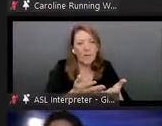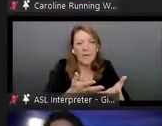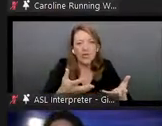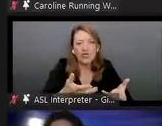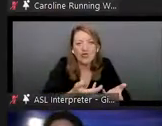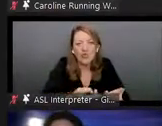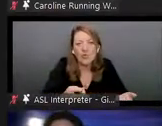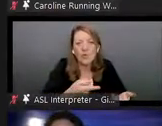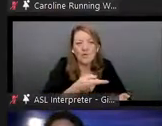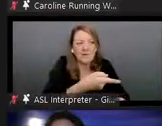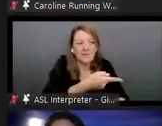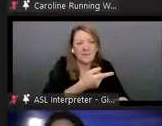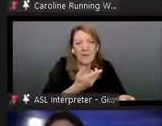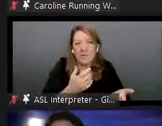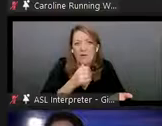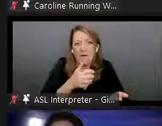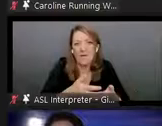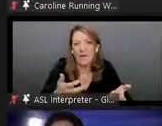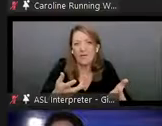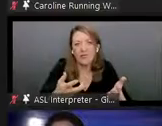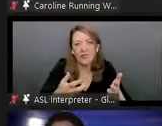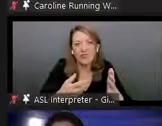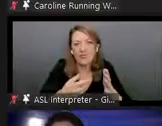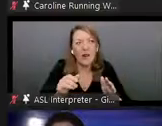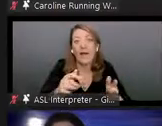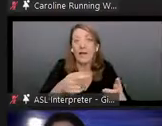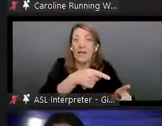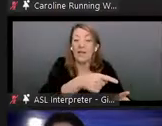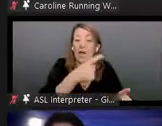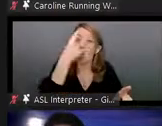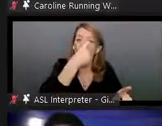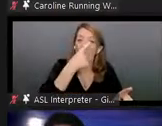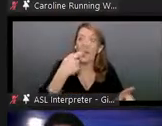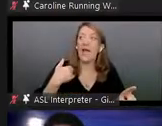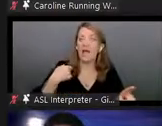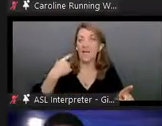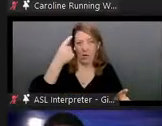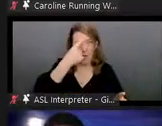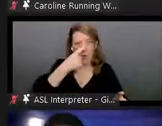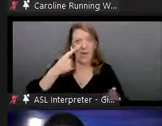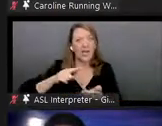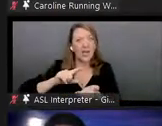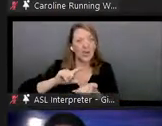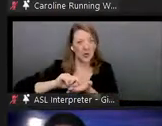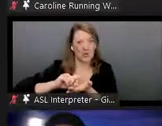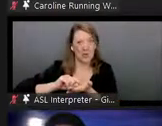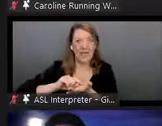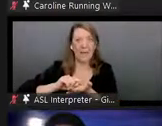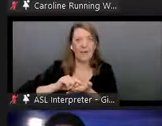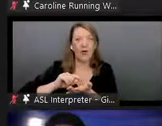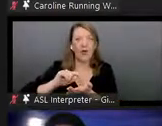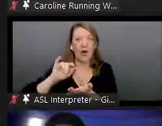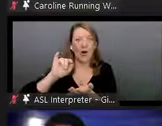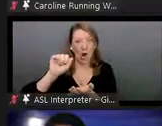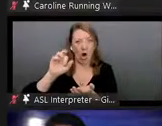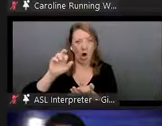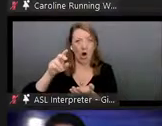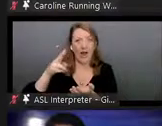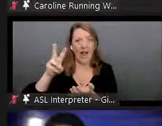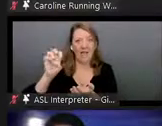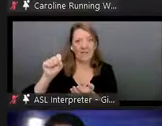in Hawaii, they have the, the Hawaiian newspaper archives, which provides a lot of text. So they're text rich, but they might be audio poor